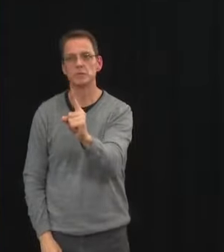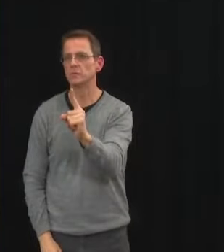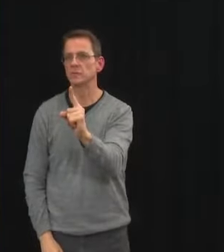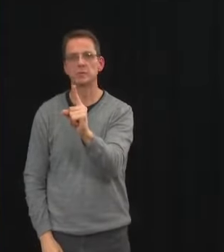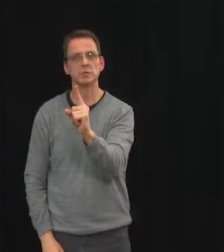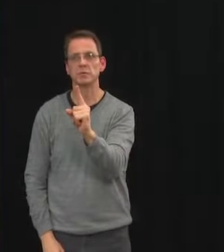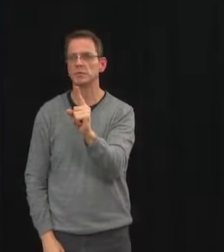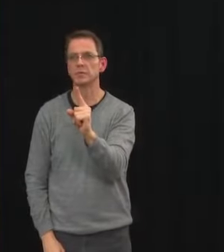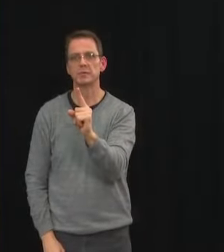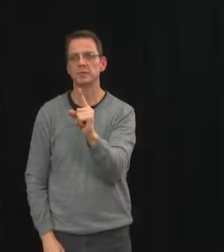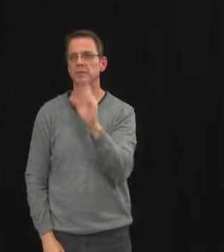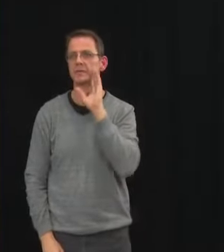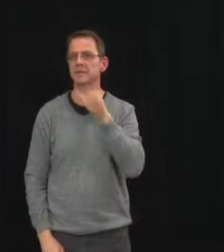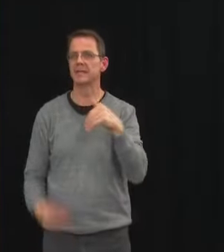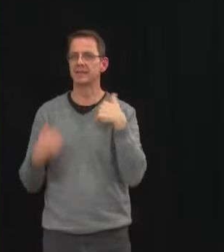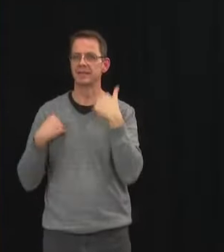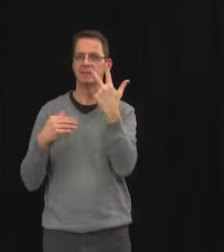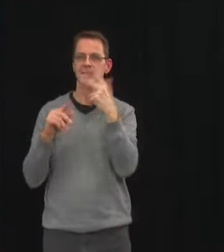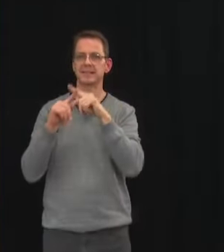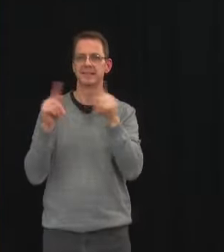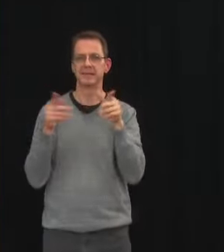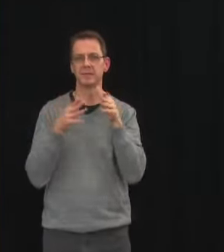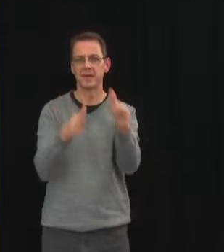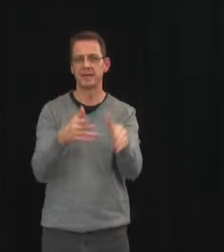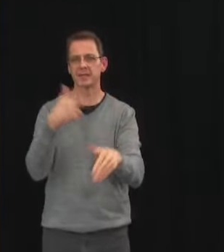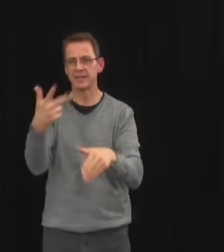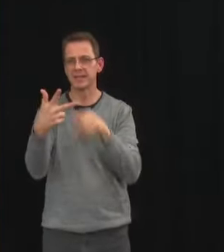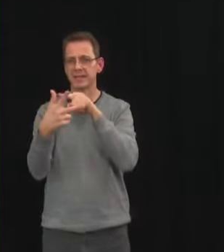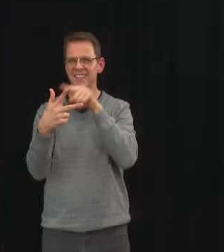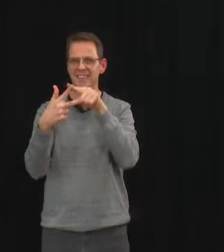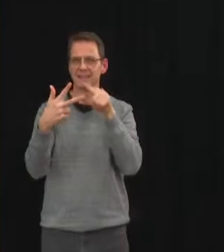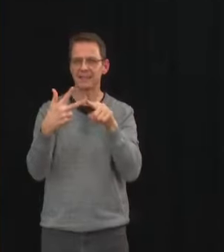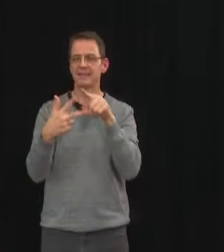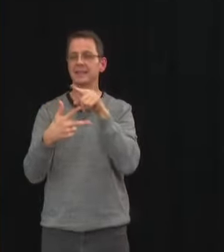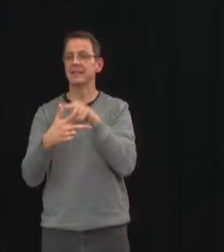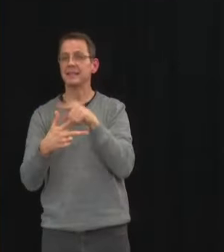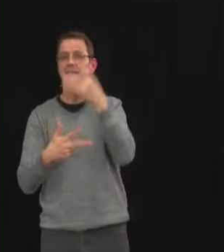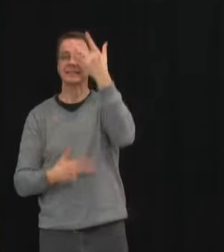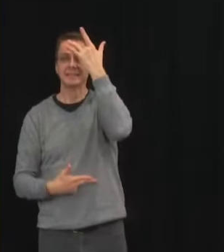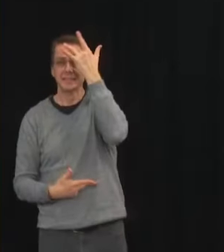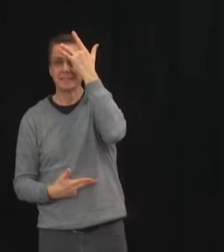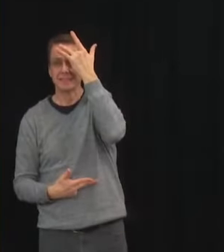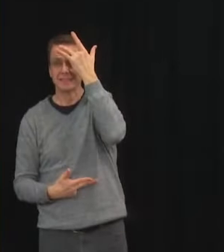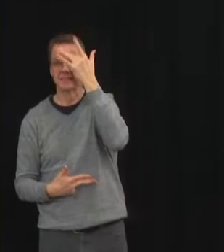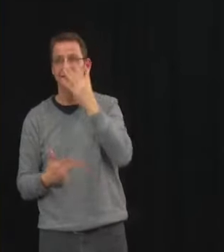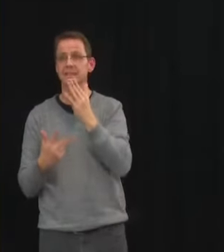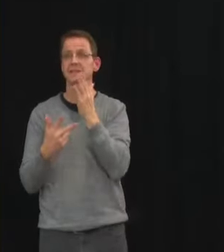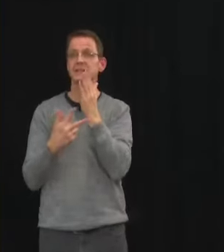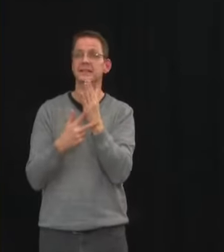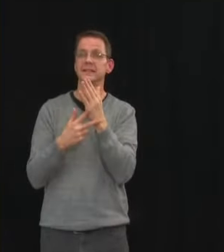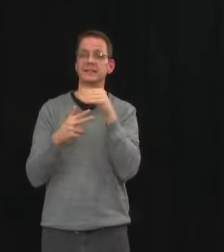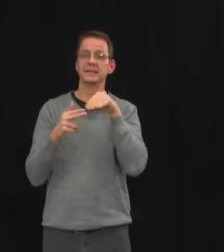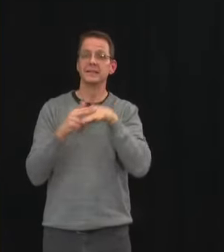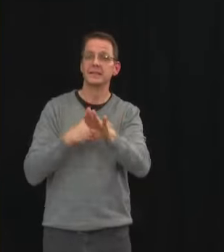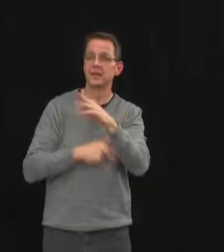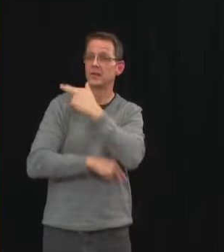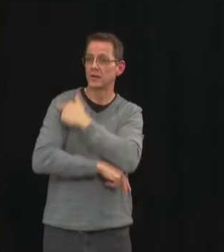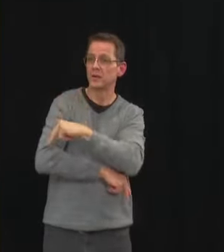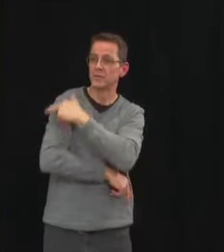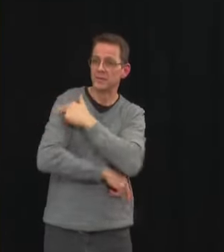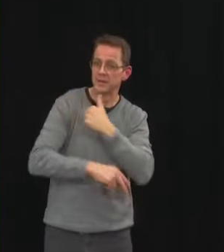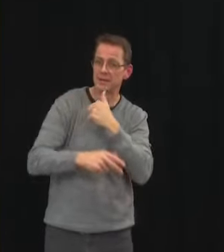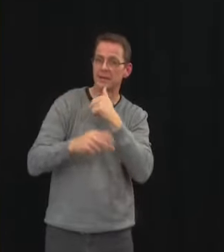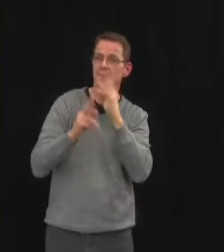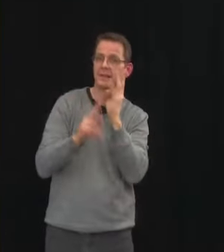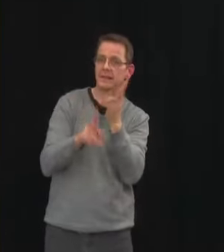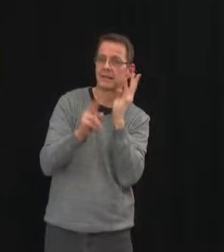it could protect somebody from transmitting the uh the virus and so three different ways for us to be judging and we we do have